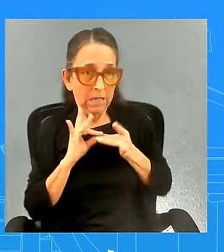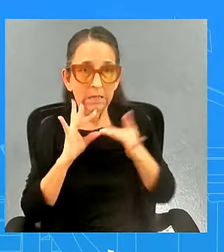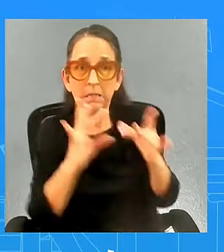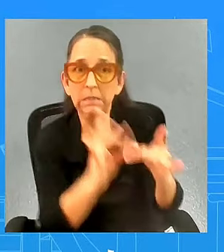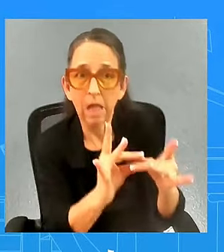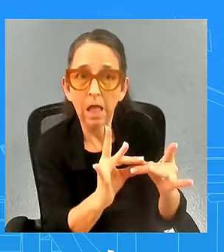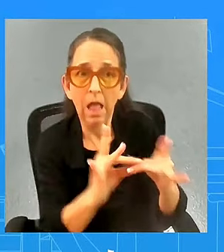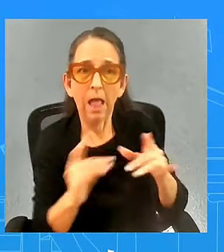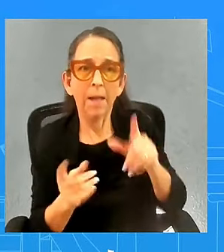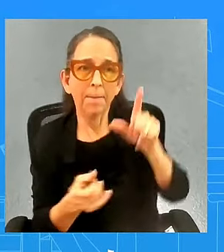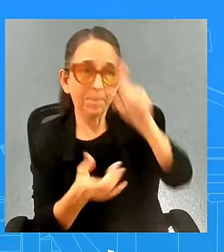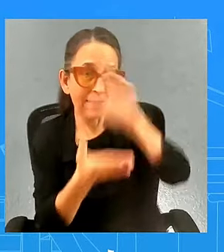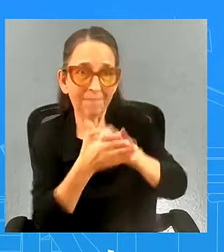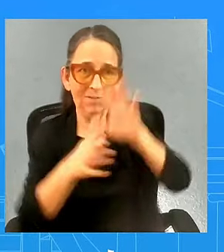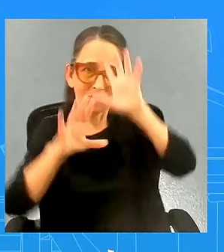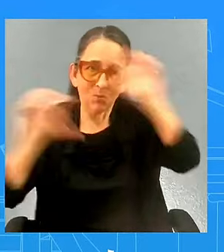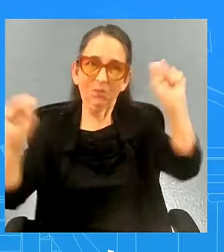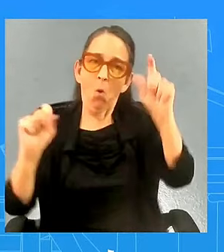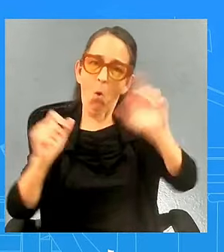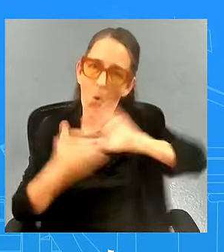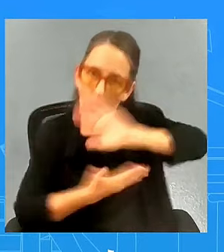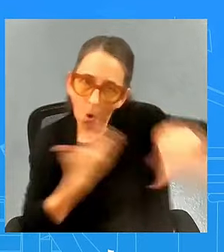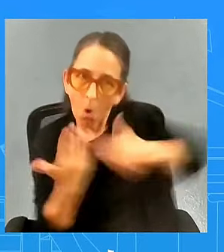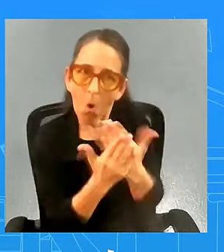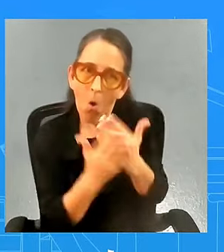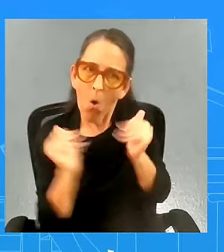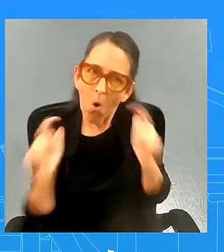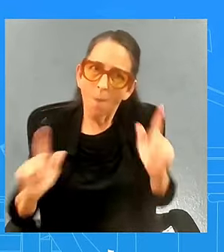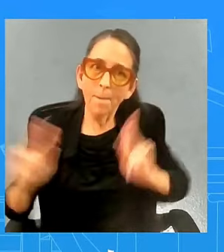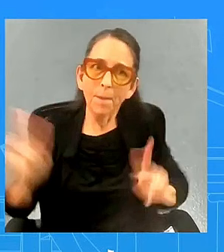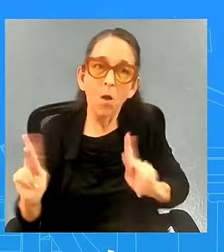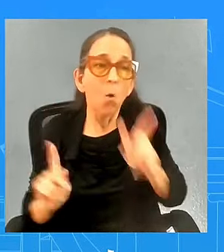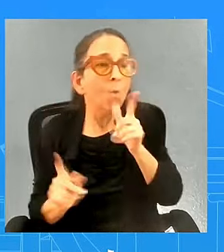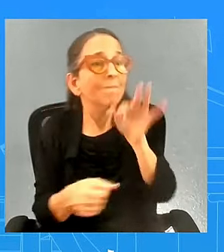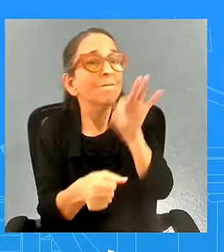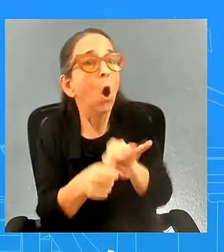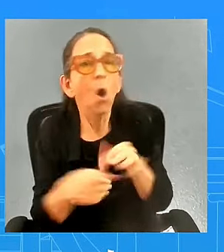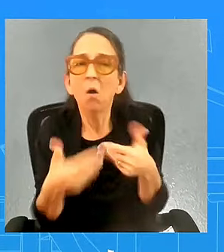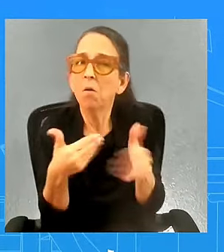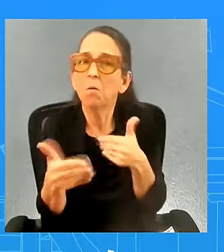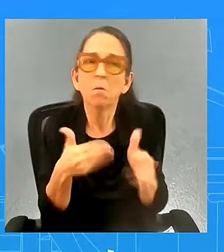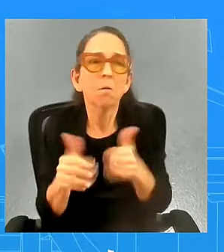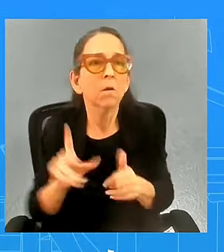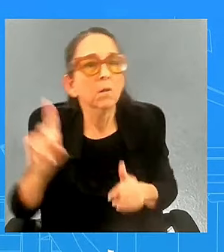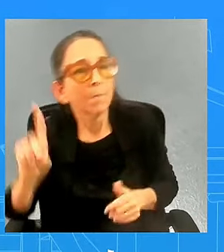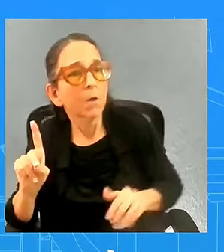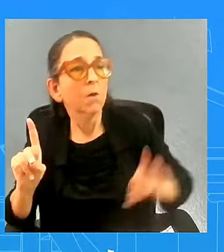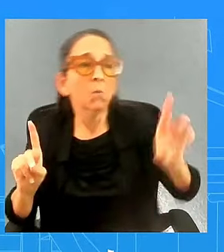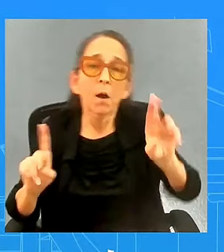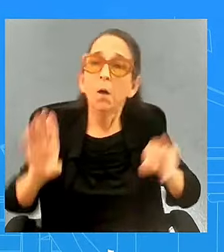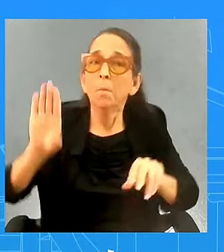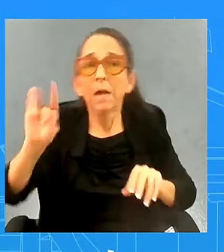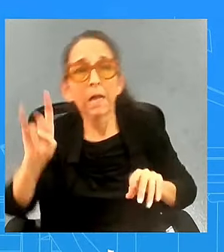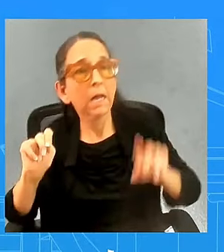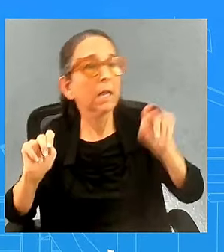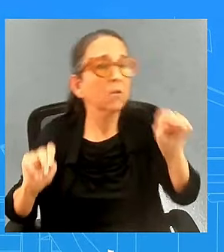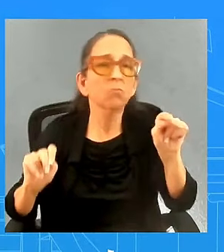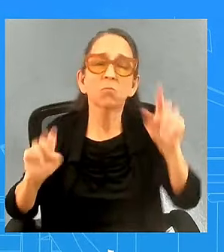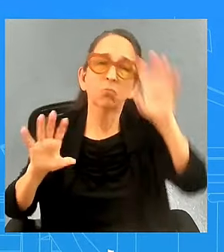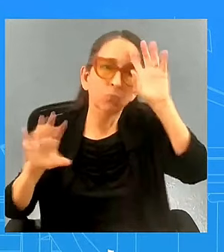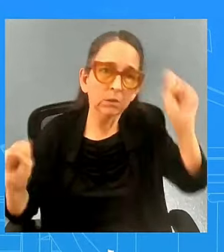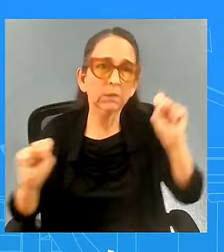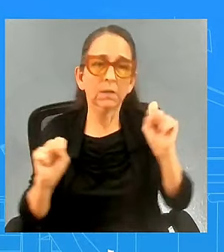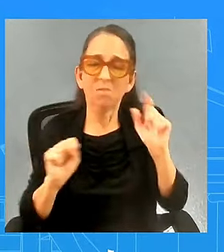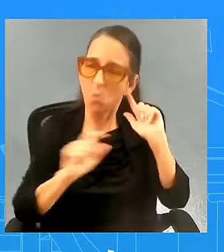for all and it doesn't matter who you voted for it doesn't matter if you voted for him or not he's a president for all but